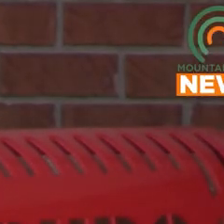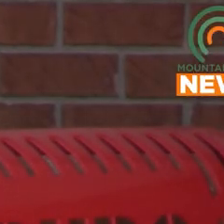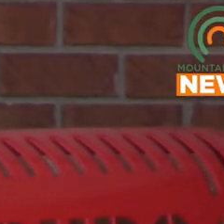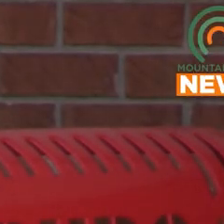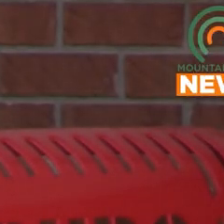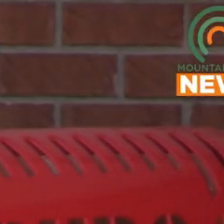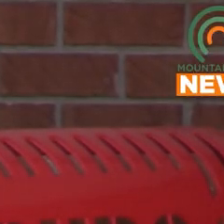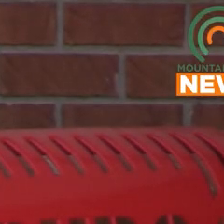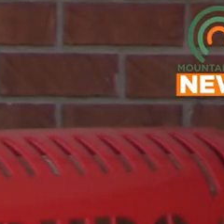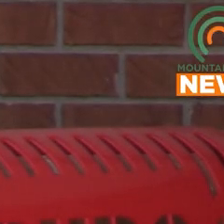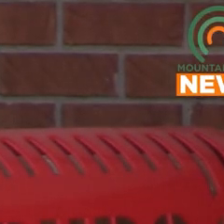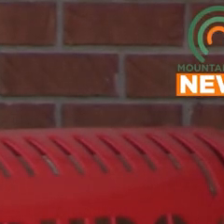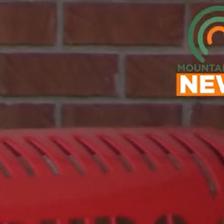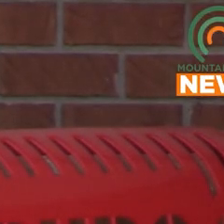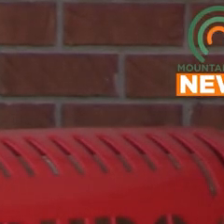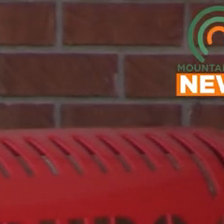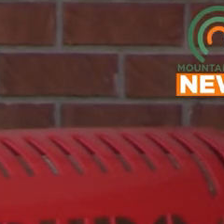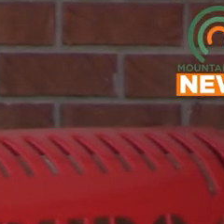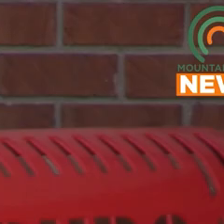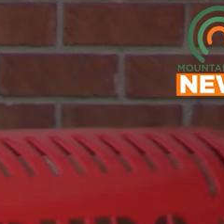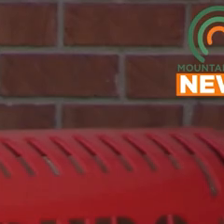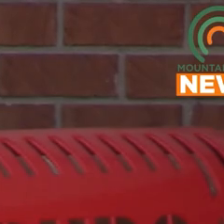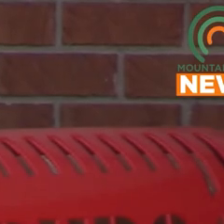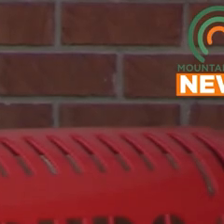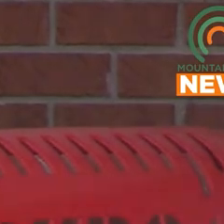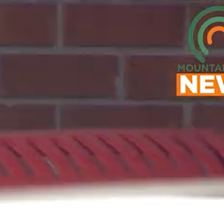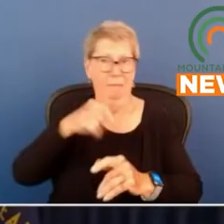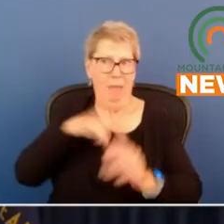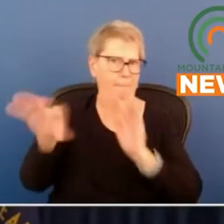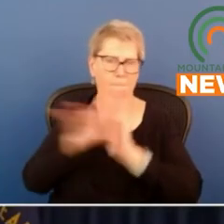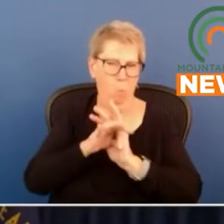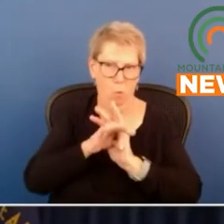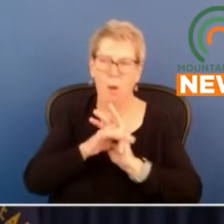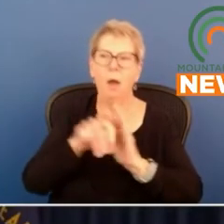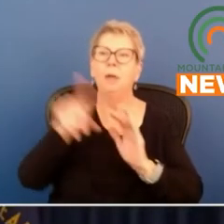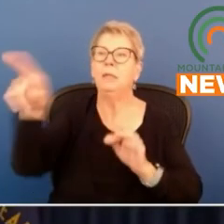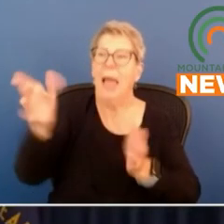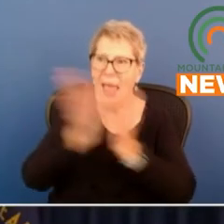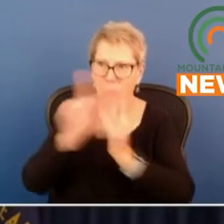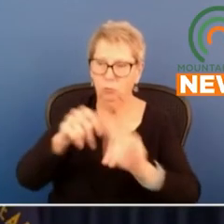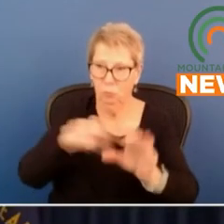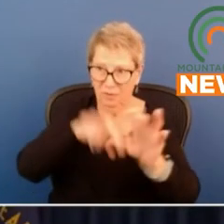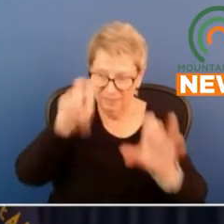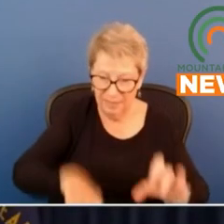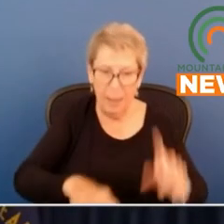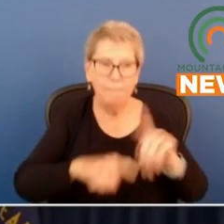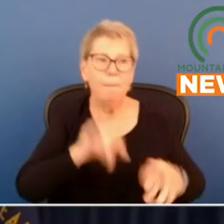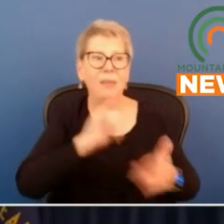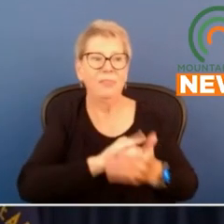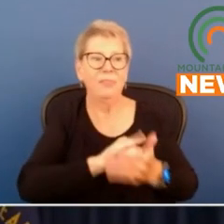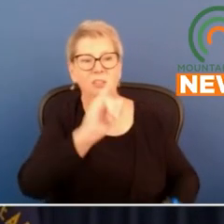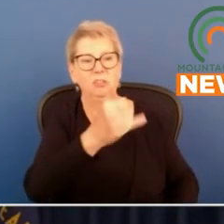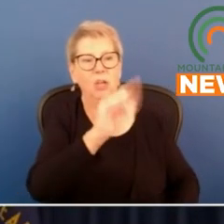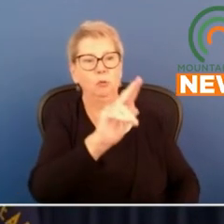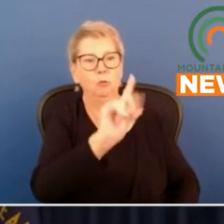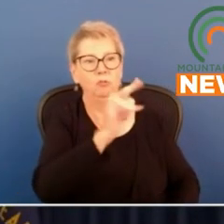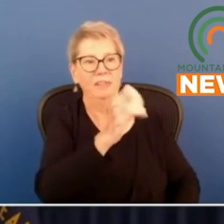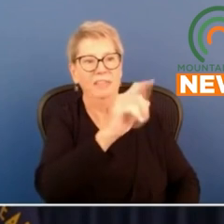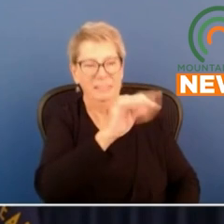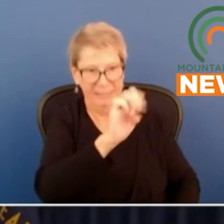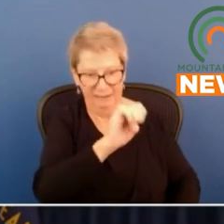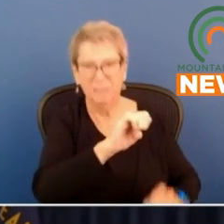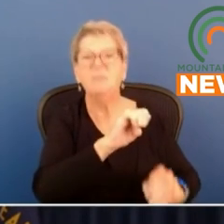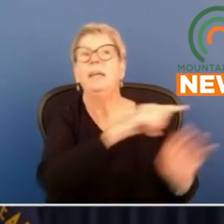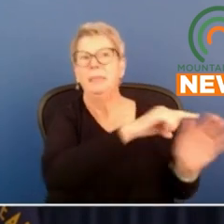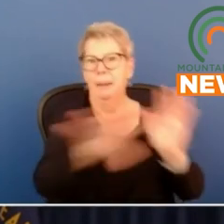offer three names as recommendations for appointing a new district judge I do ultimately appoint judges